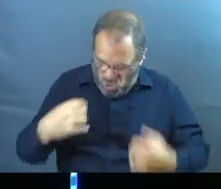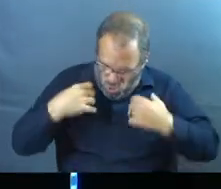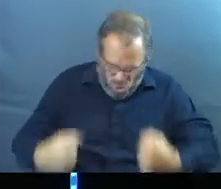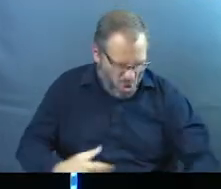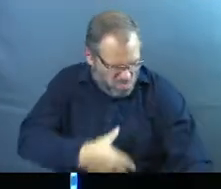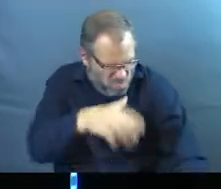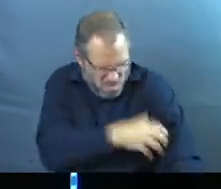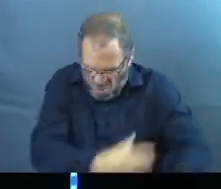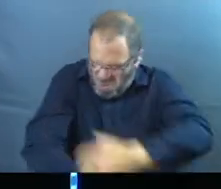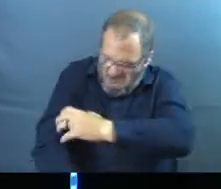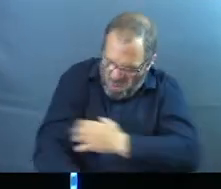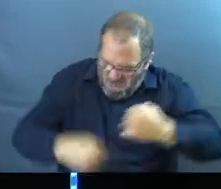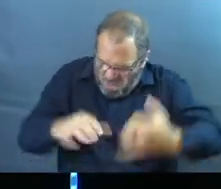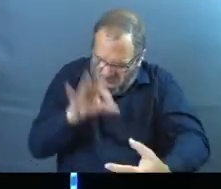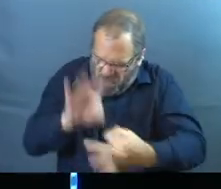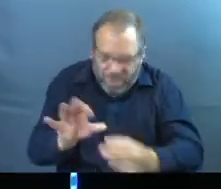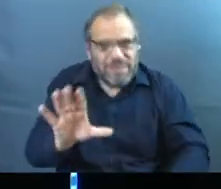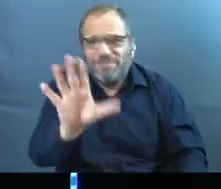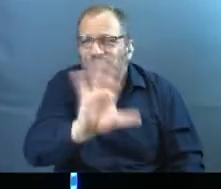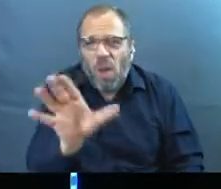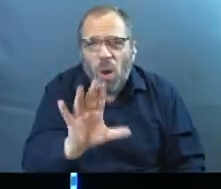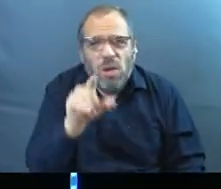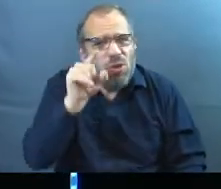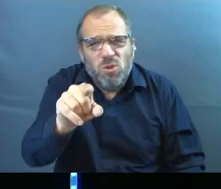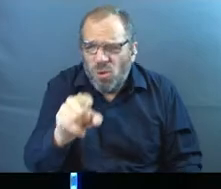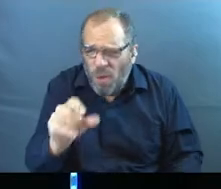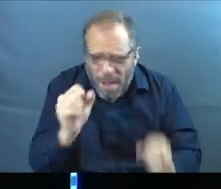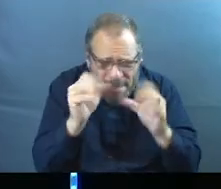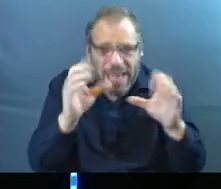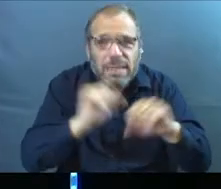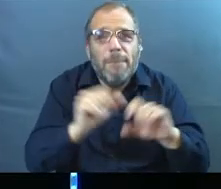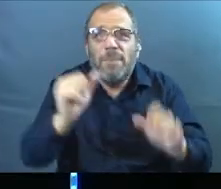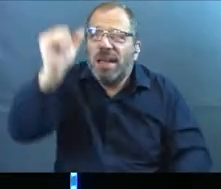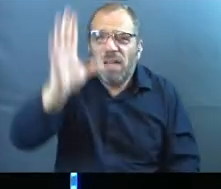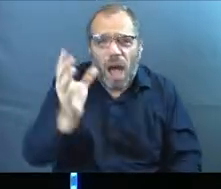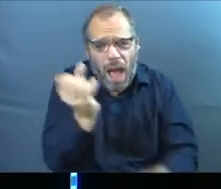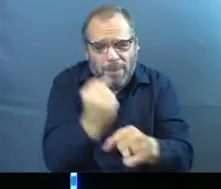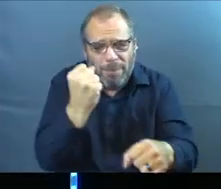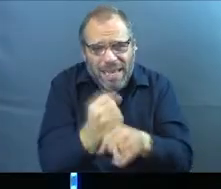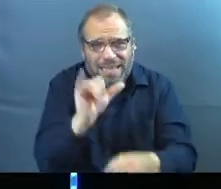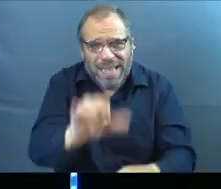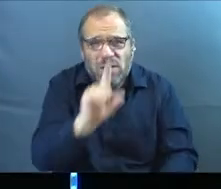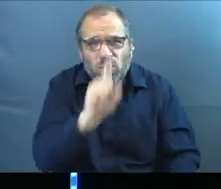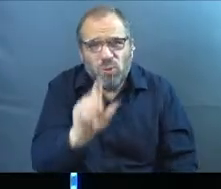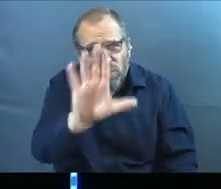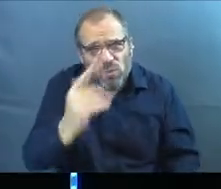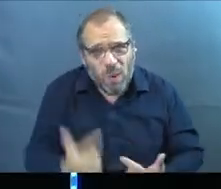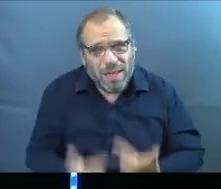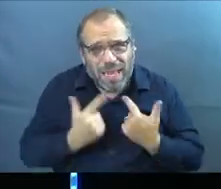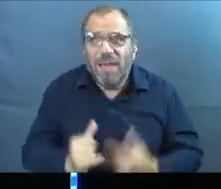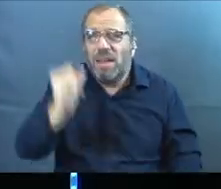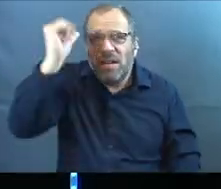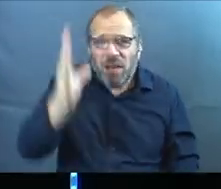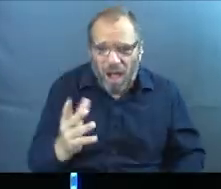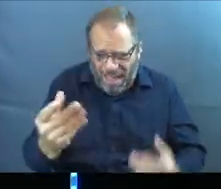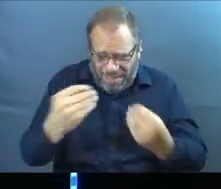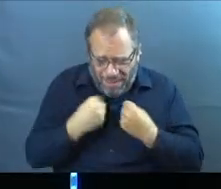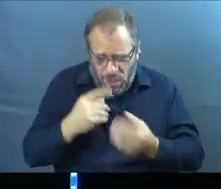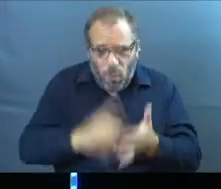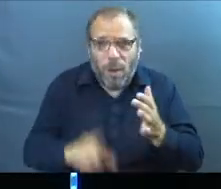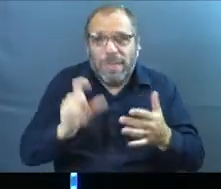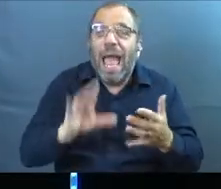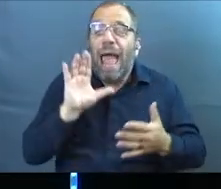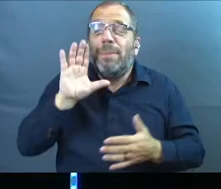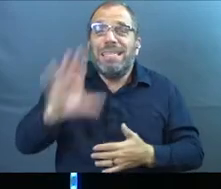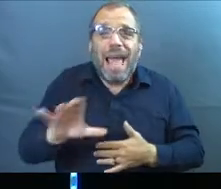you're strong enough, not because you're great and perfect and all these things you are, you're amazing, but God makes it so. God gives us what we need.